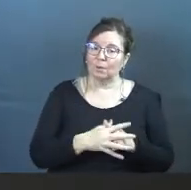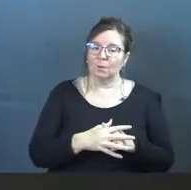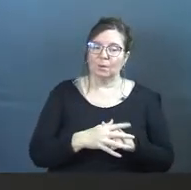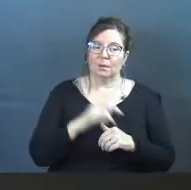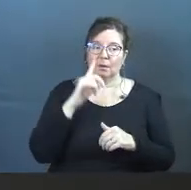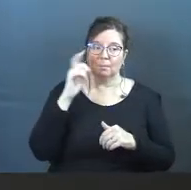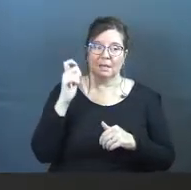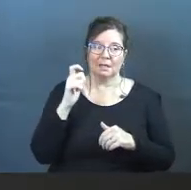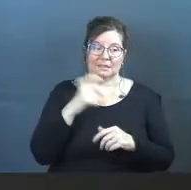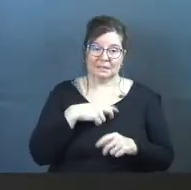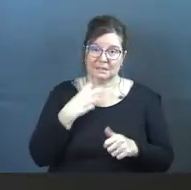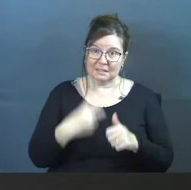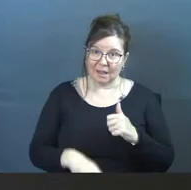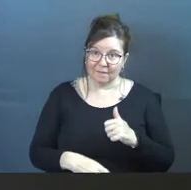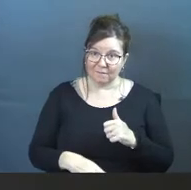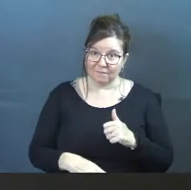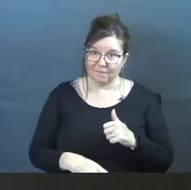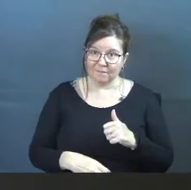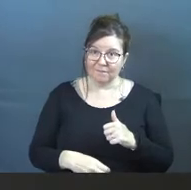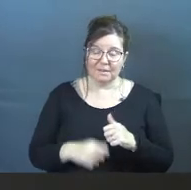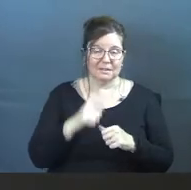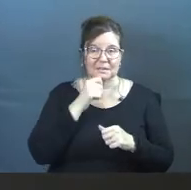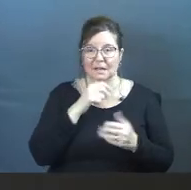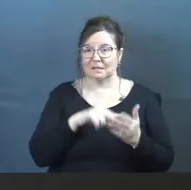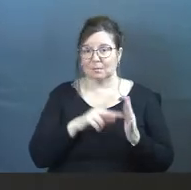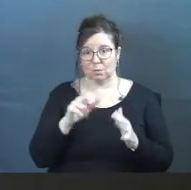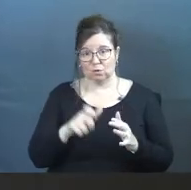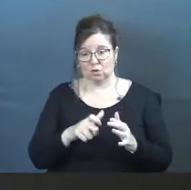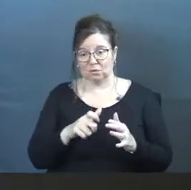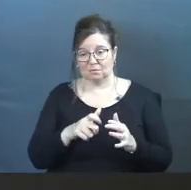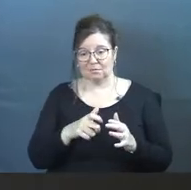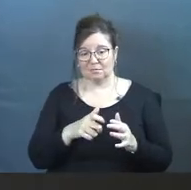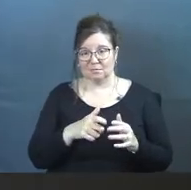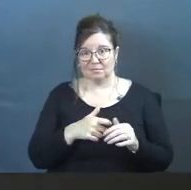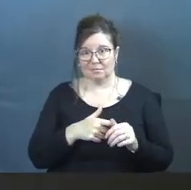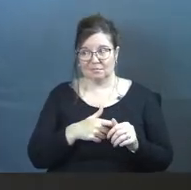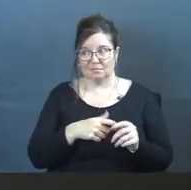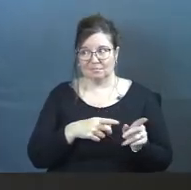just because it's tough doesn't mean that we shouldn't follow.